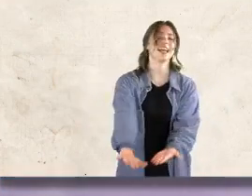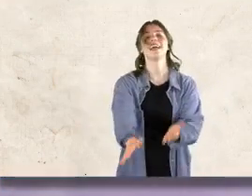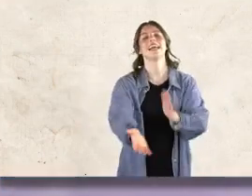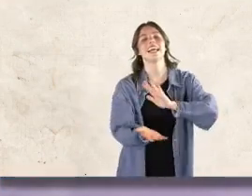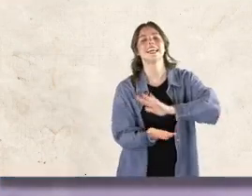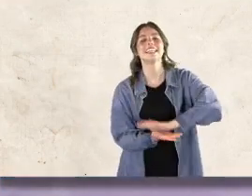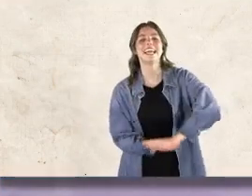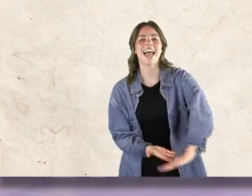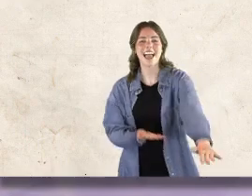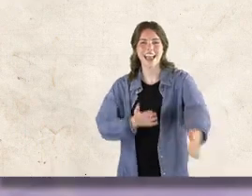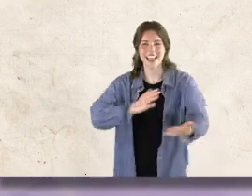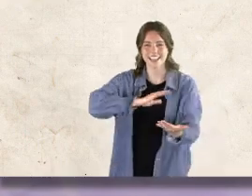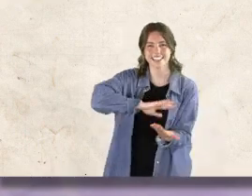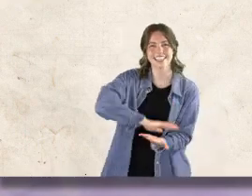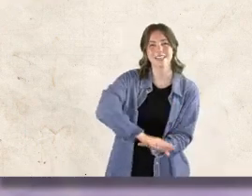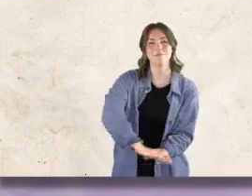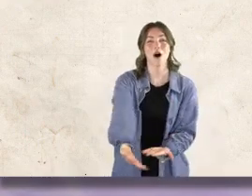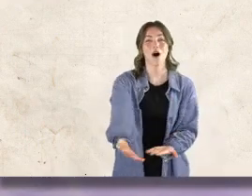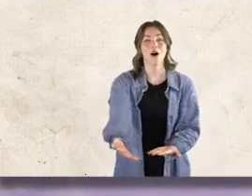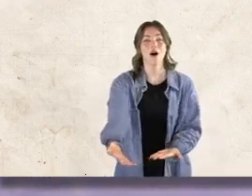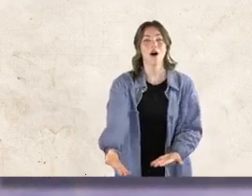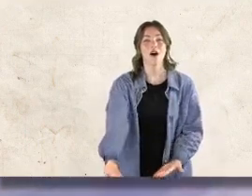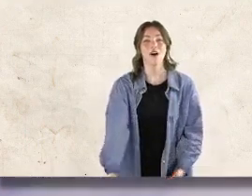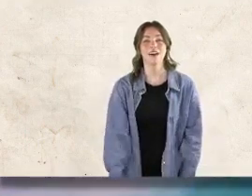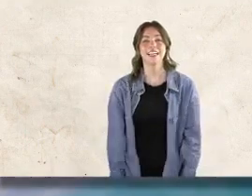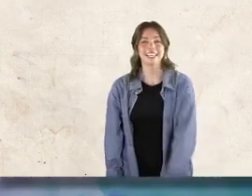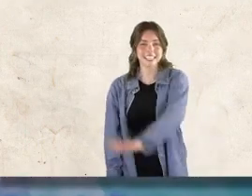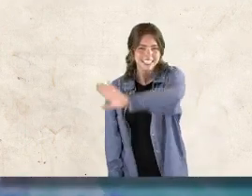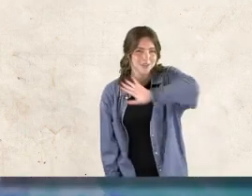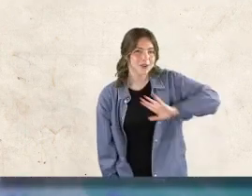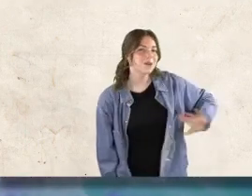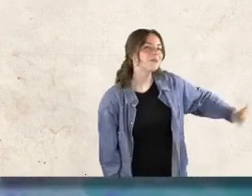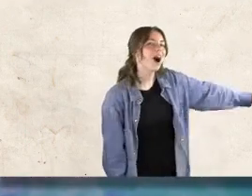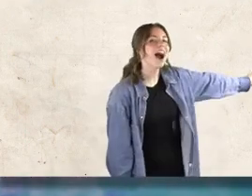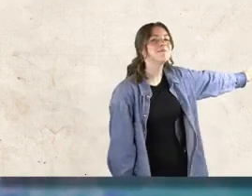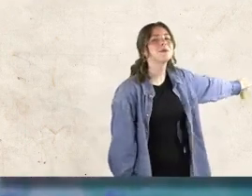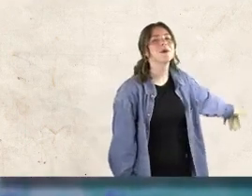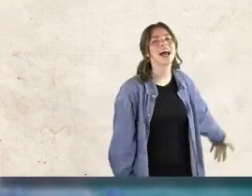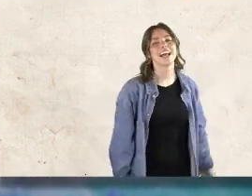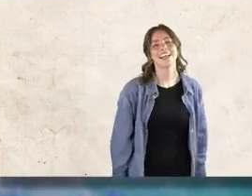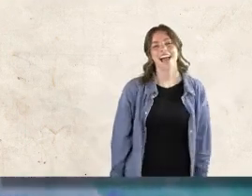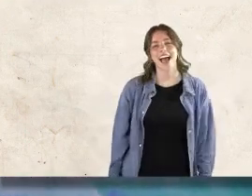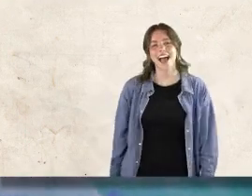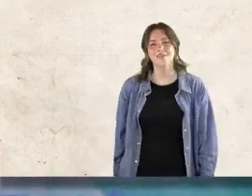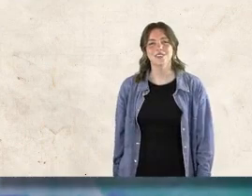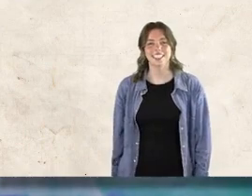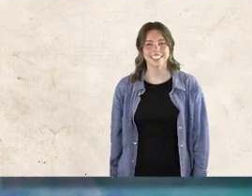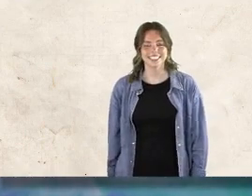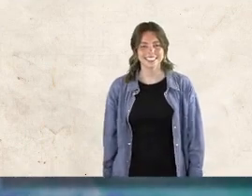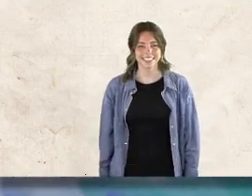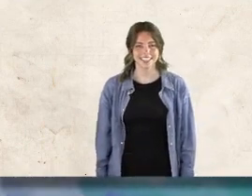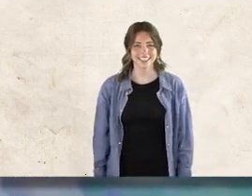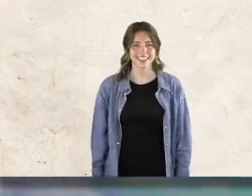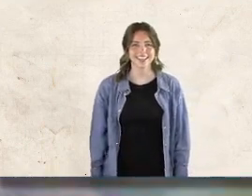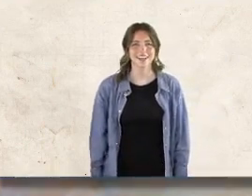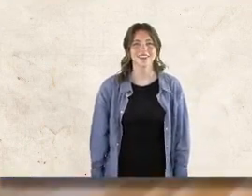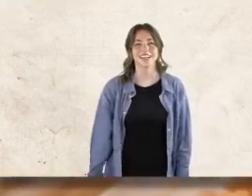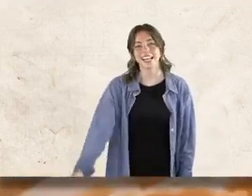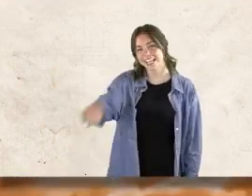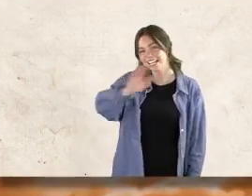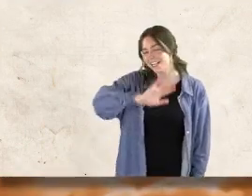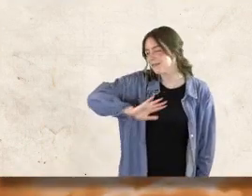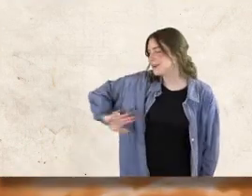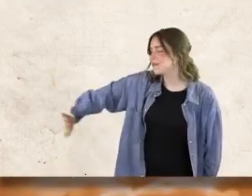pain anymore He will wipe away every tear